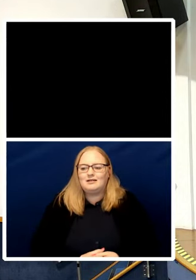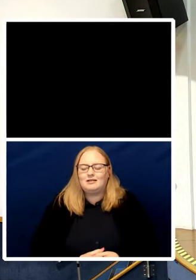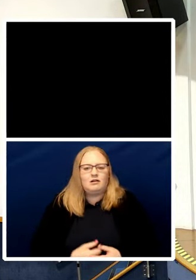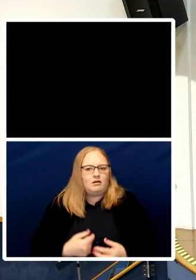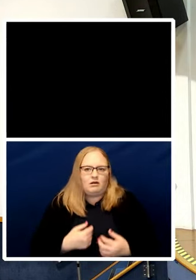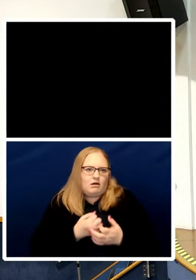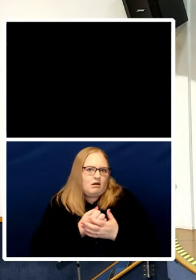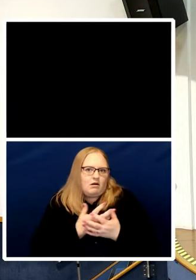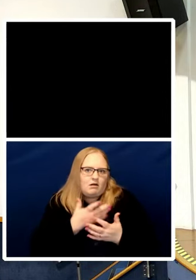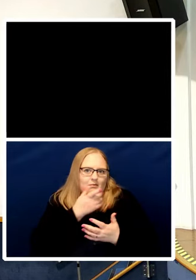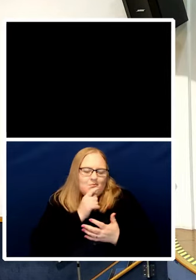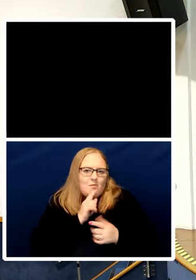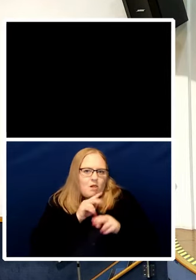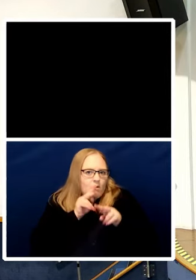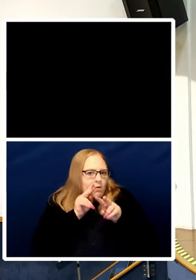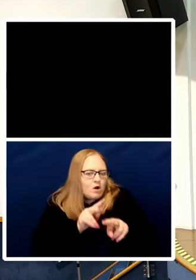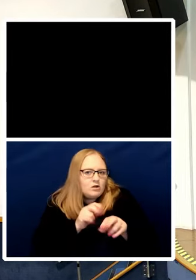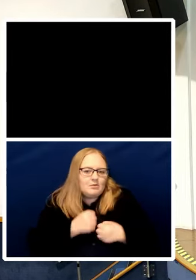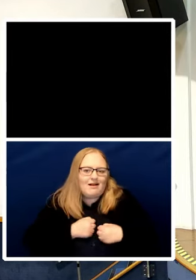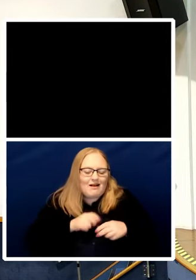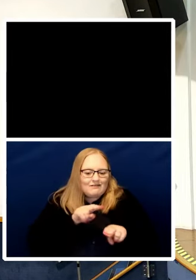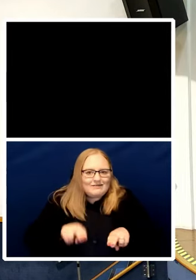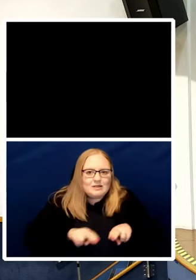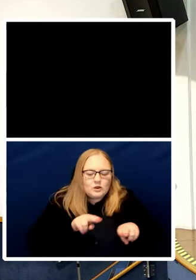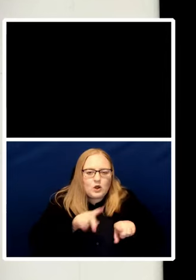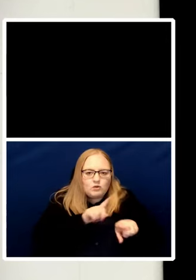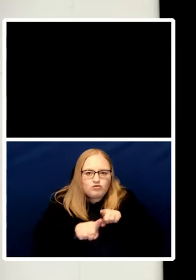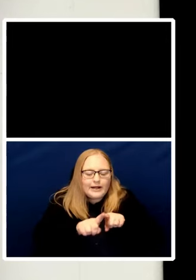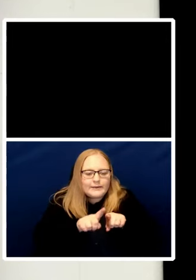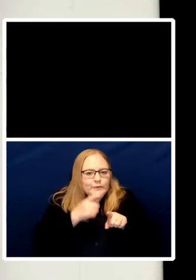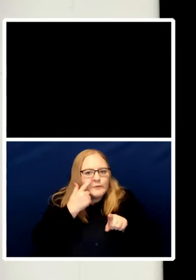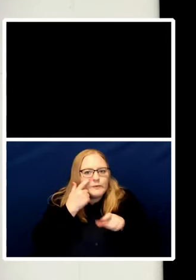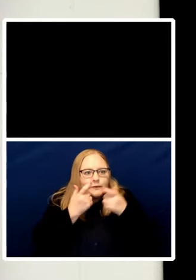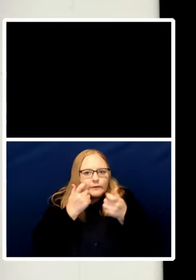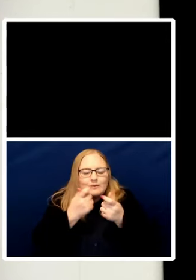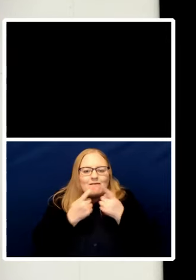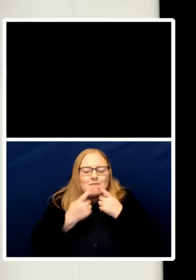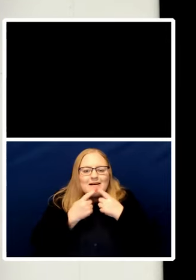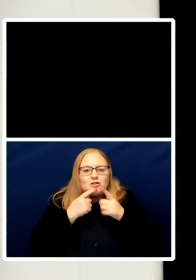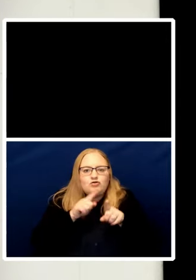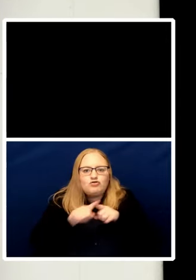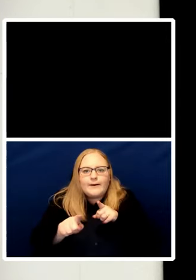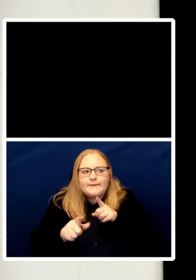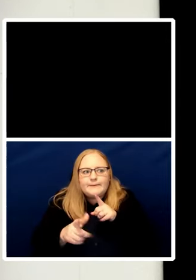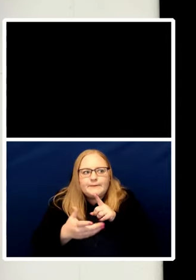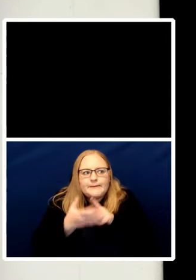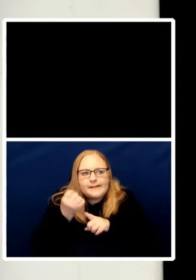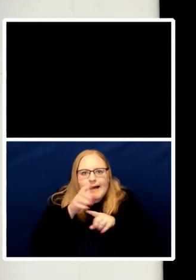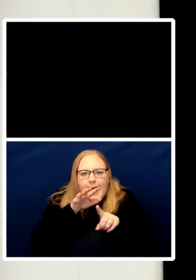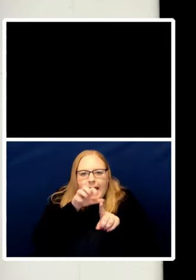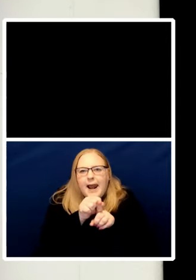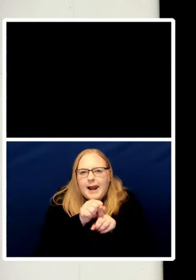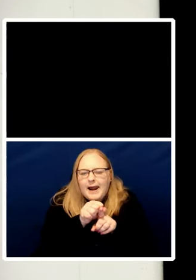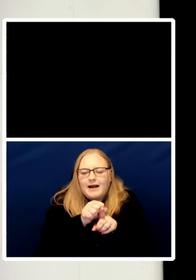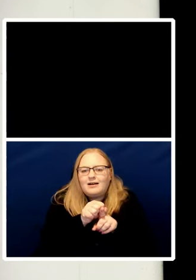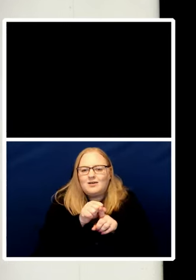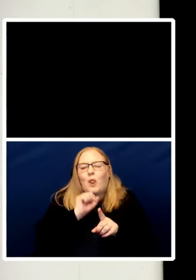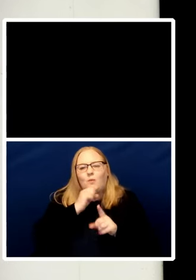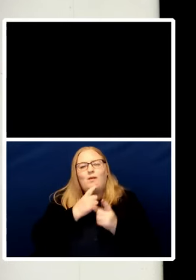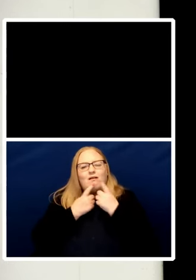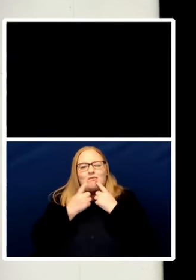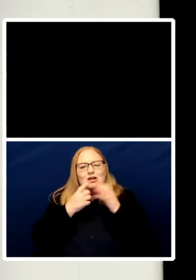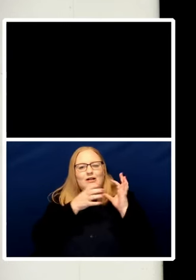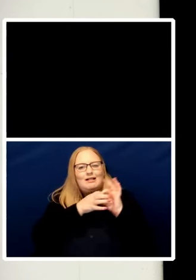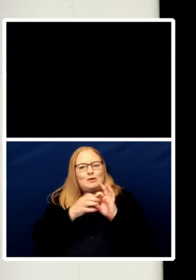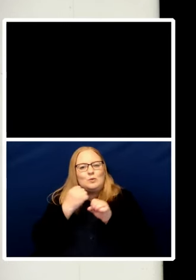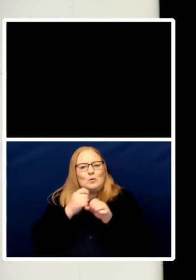find things well there will be something on Gaza coming this is definitely Shami said a very